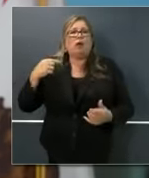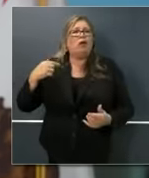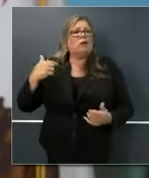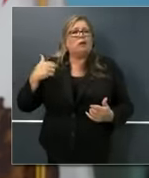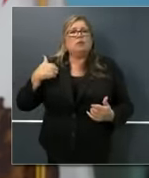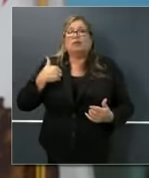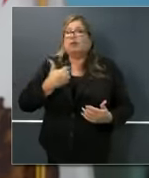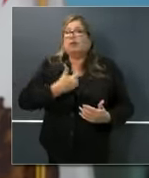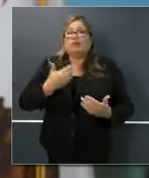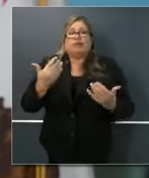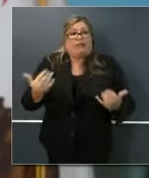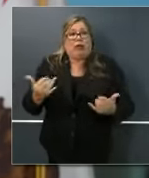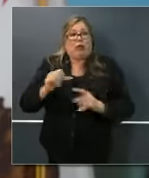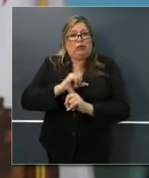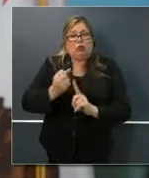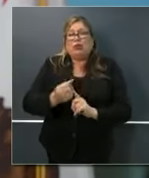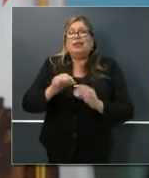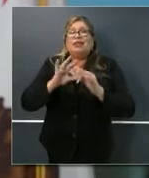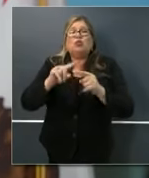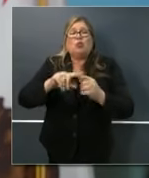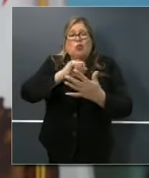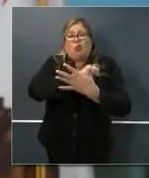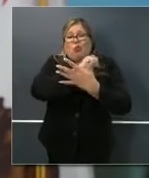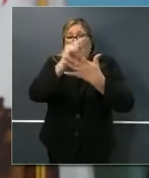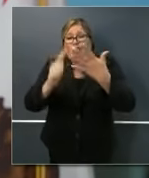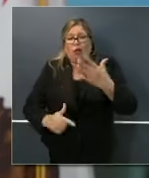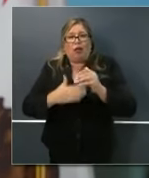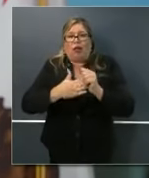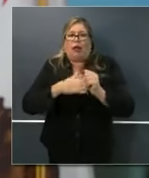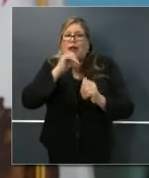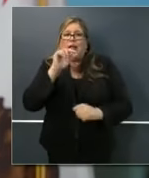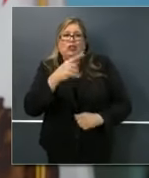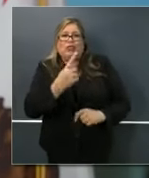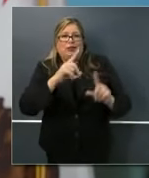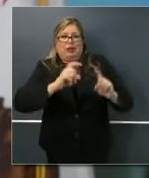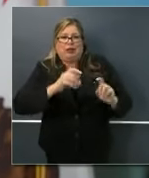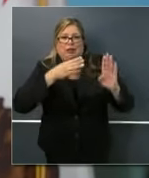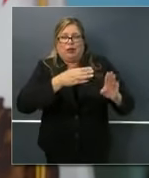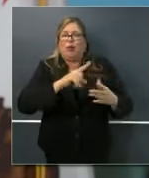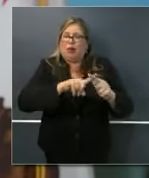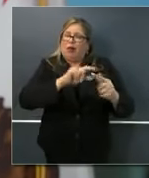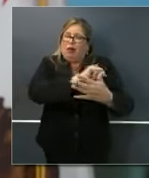of guidelines that we put out. not just testing. Carl Rico, Univision Fresno.